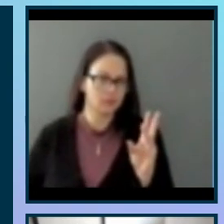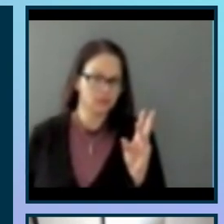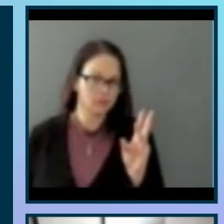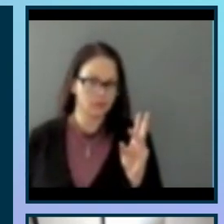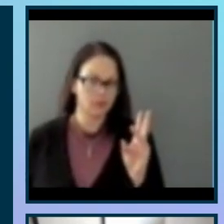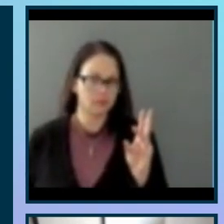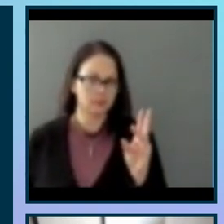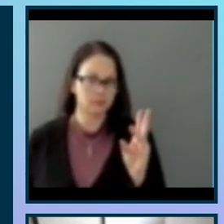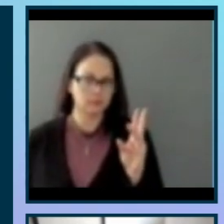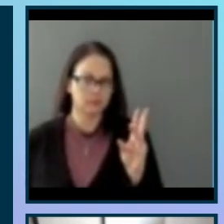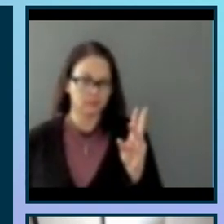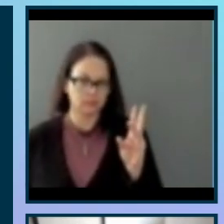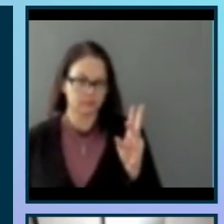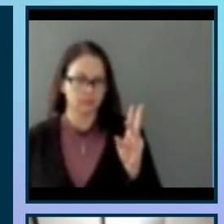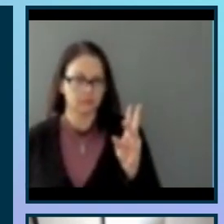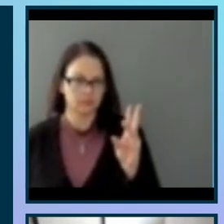patterns and color.